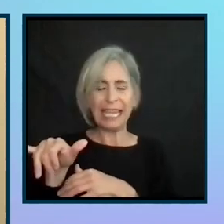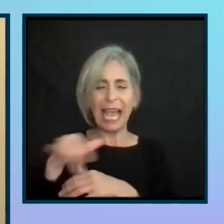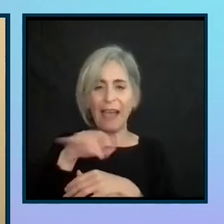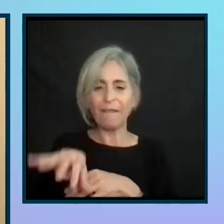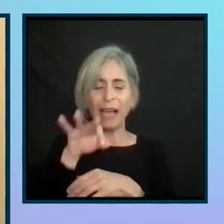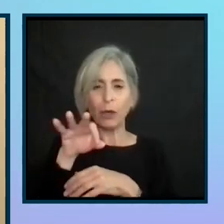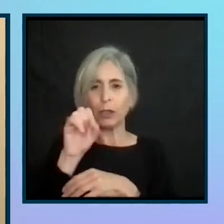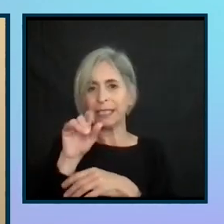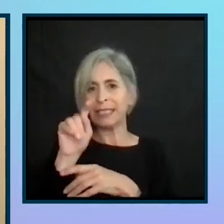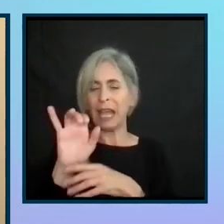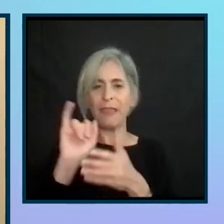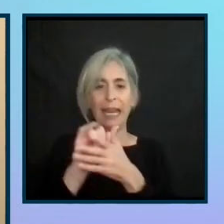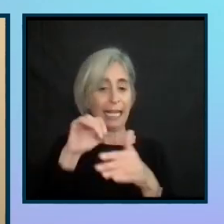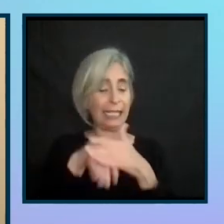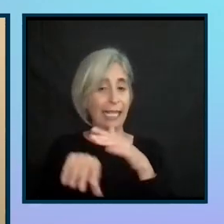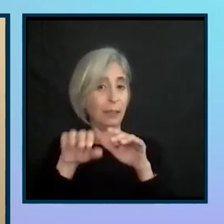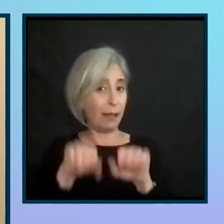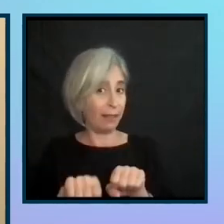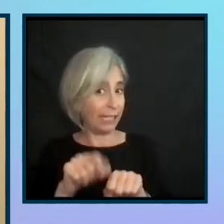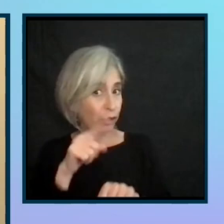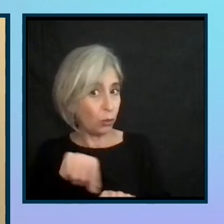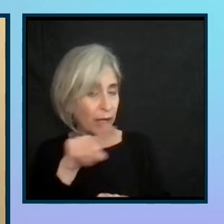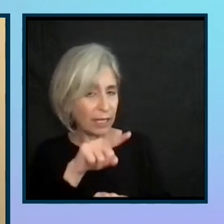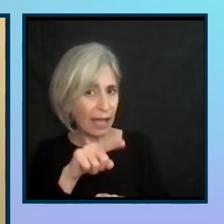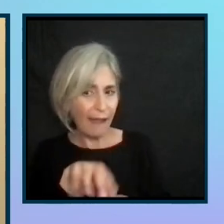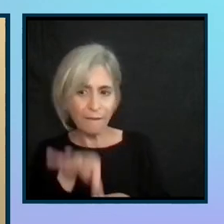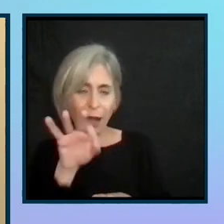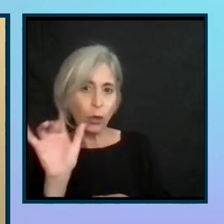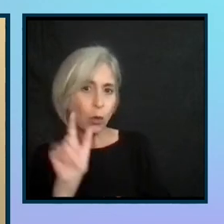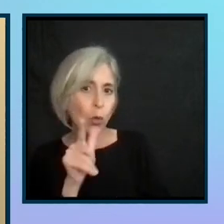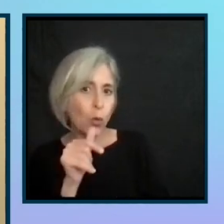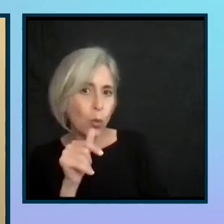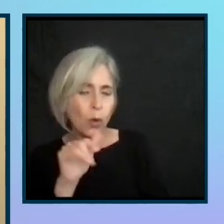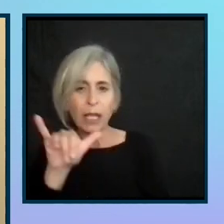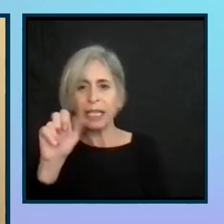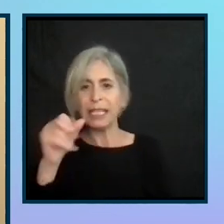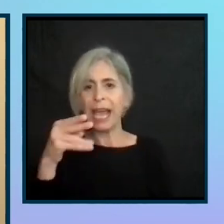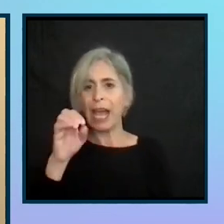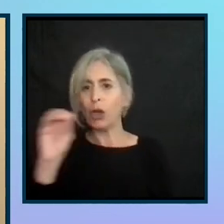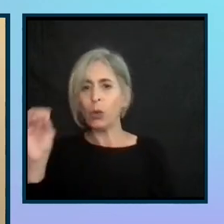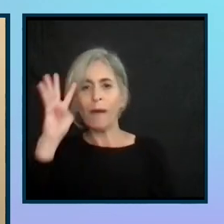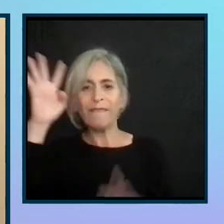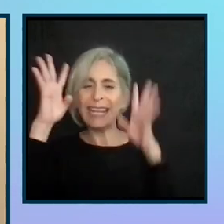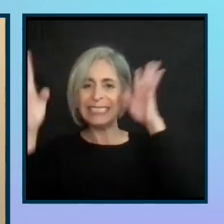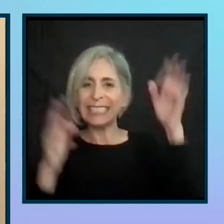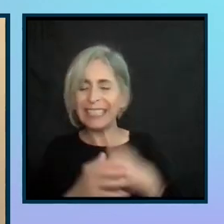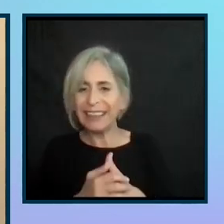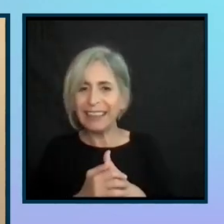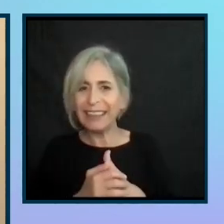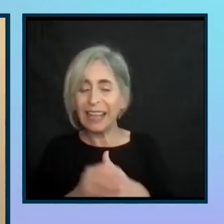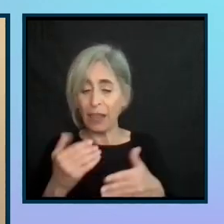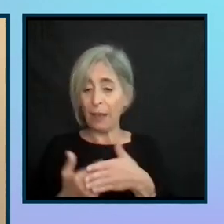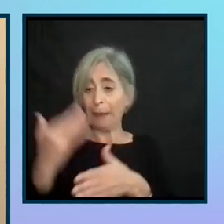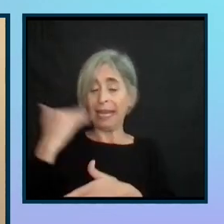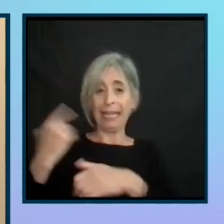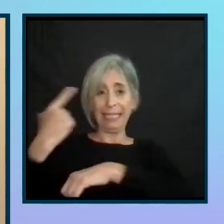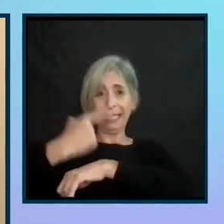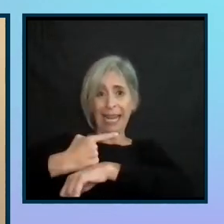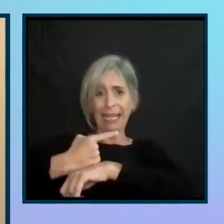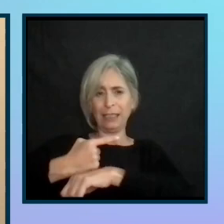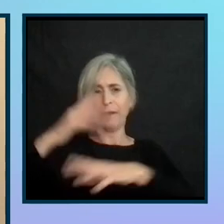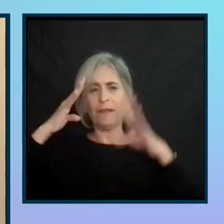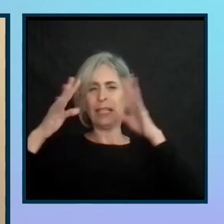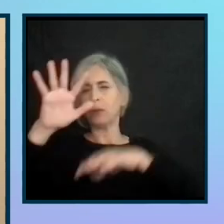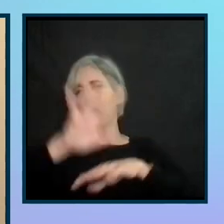site that had some accessibility to it. And I came across Yahoo fantasy. And in the beginning days of them doing fantasy around